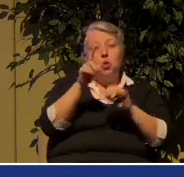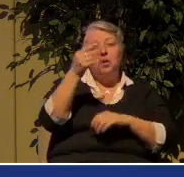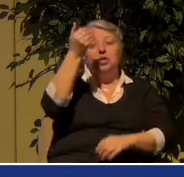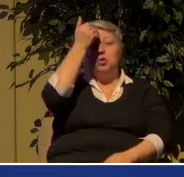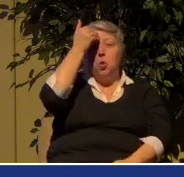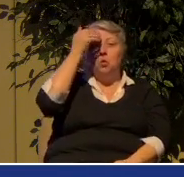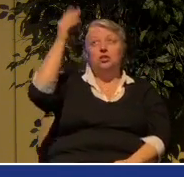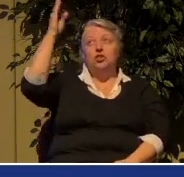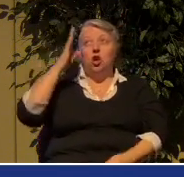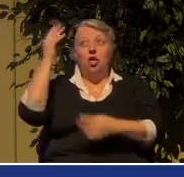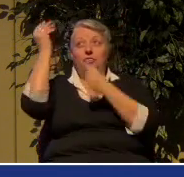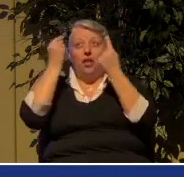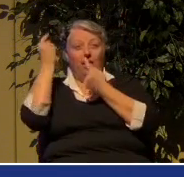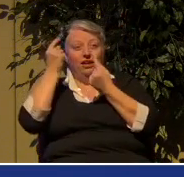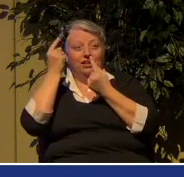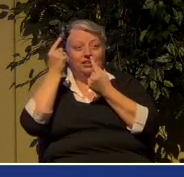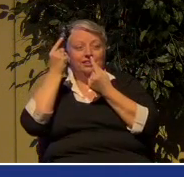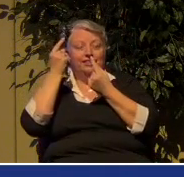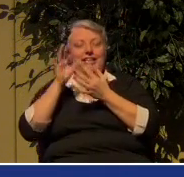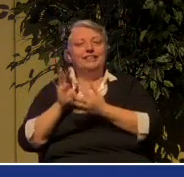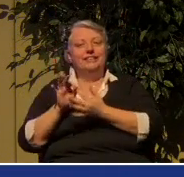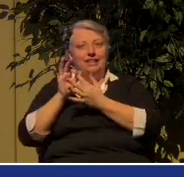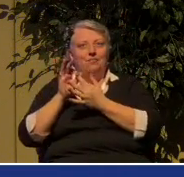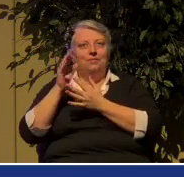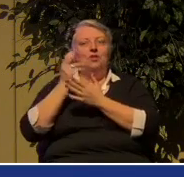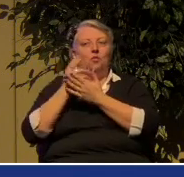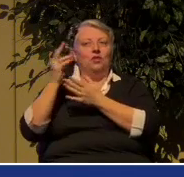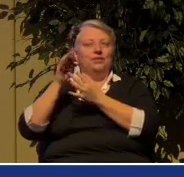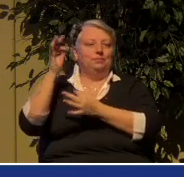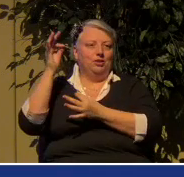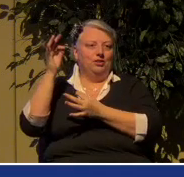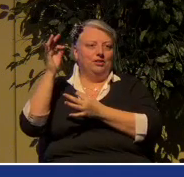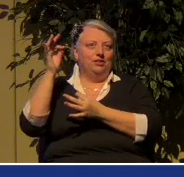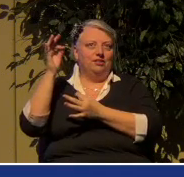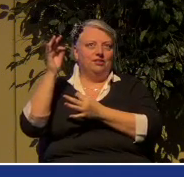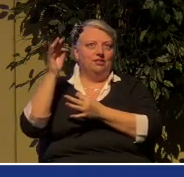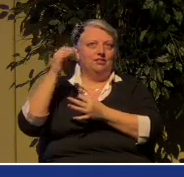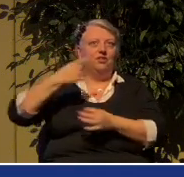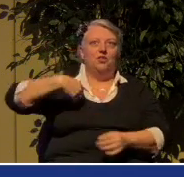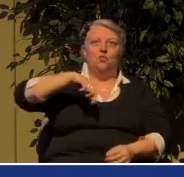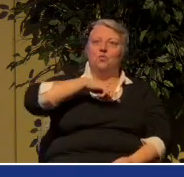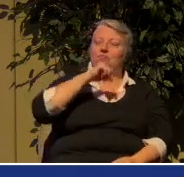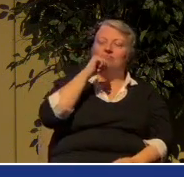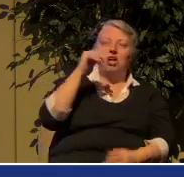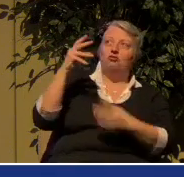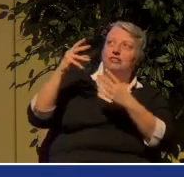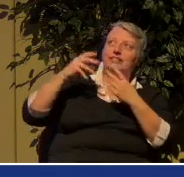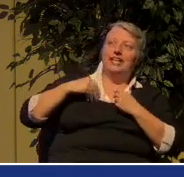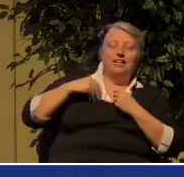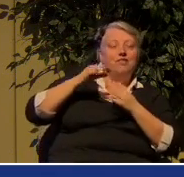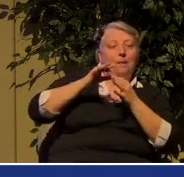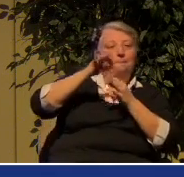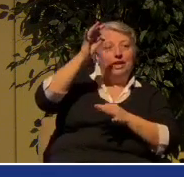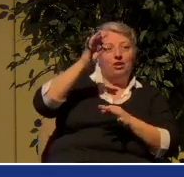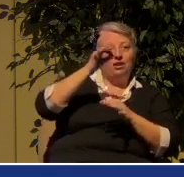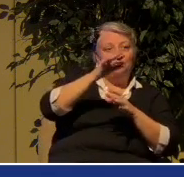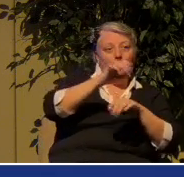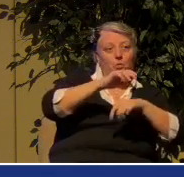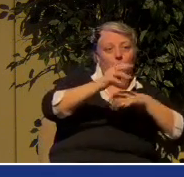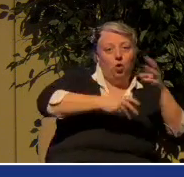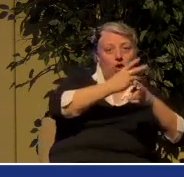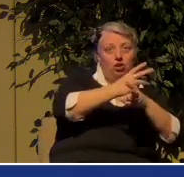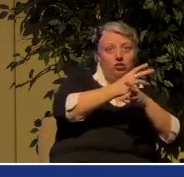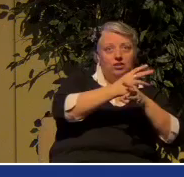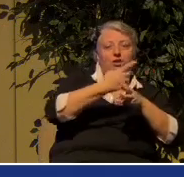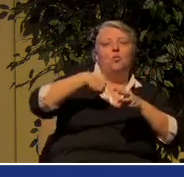except the Spirit of God. For we have not received the Spirit of the world, but the Spirit who